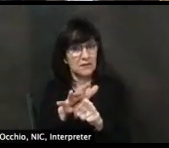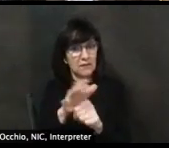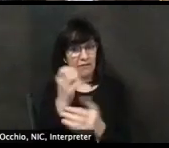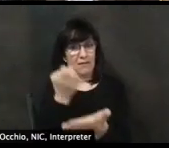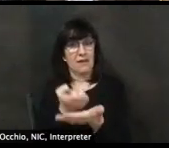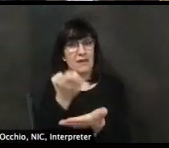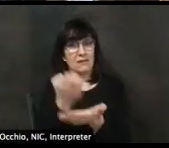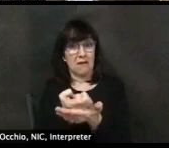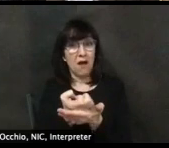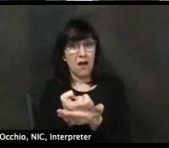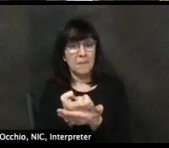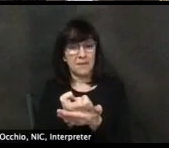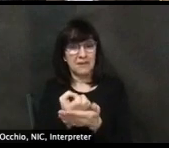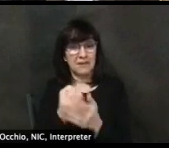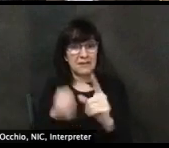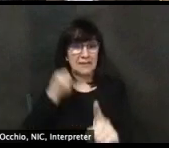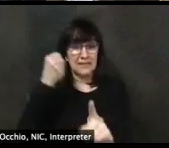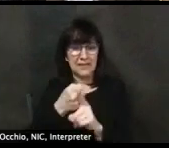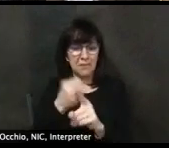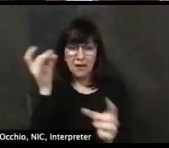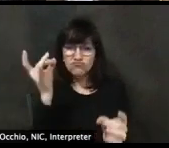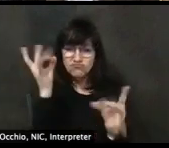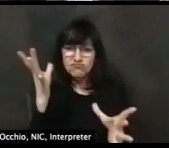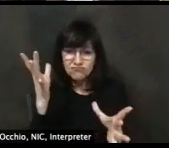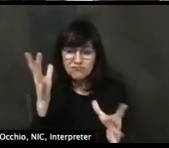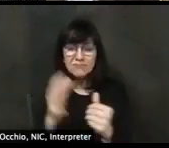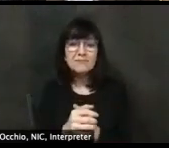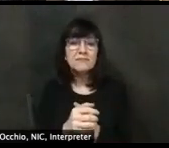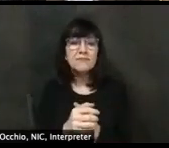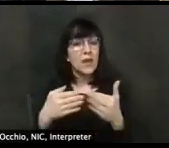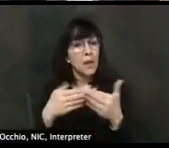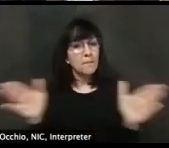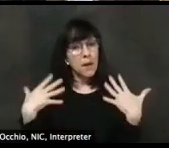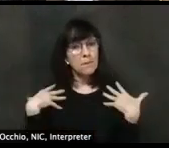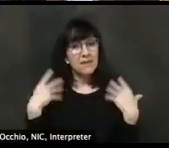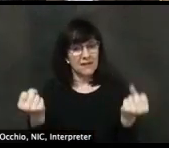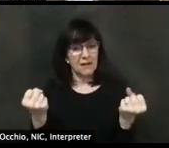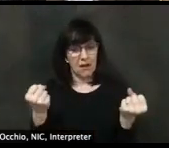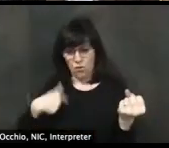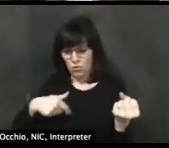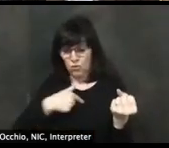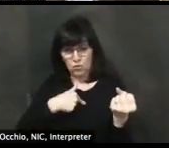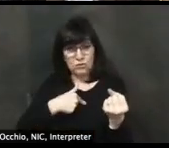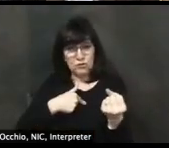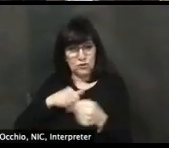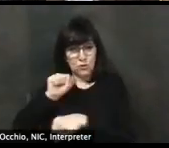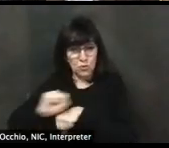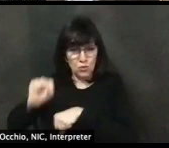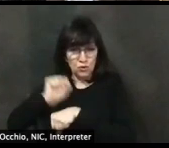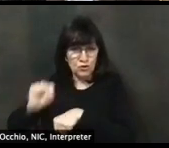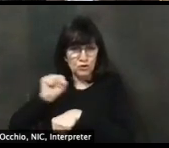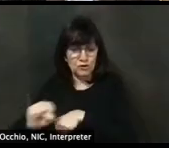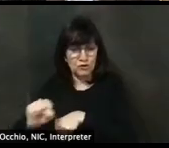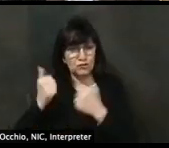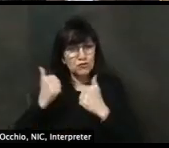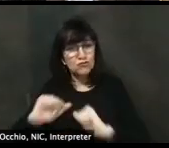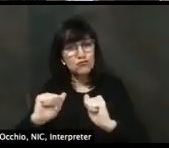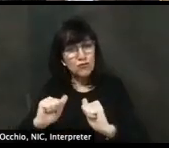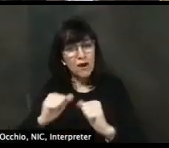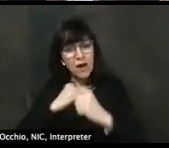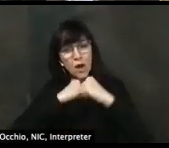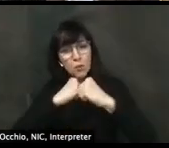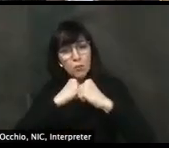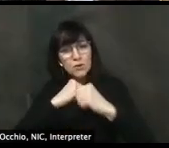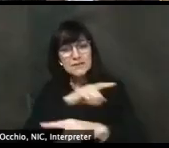well. At Public Health, we have been working very hard to help protect Delawareans, but also responding